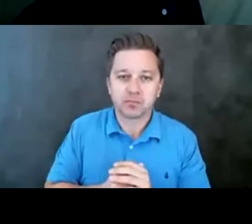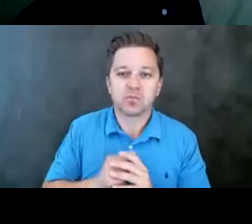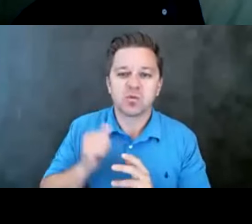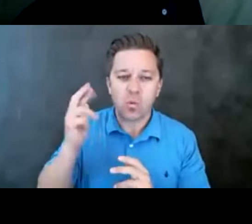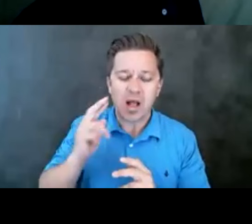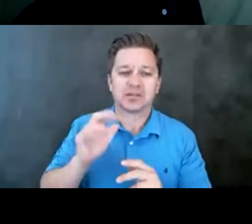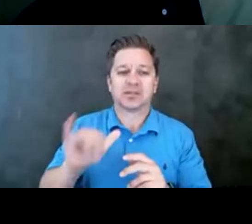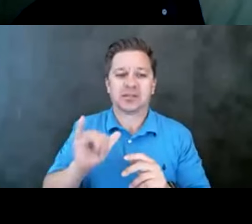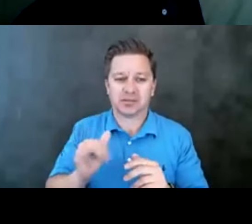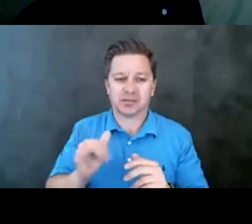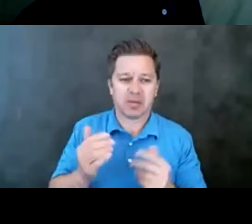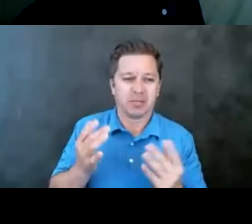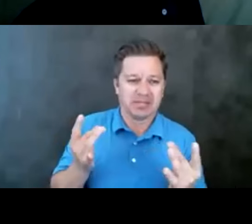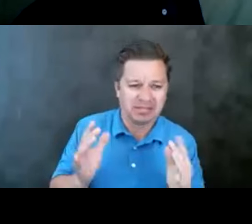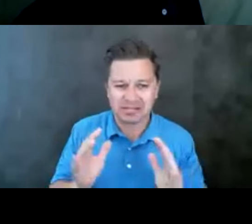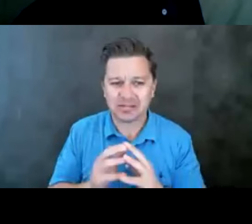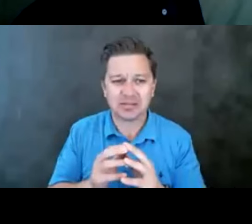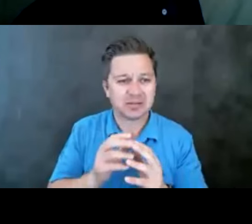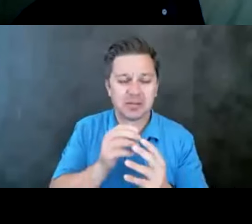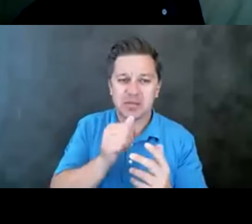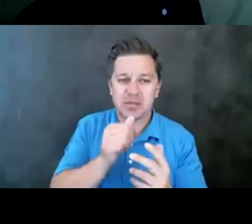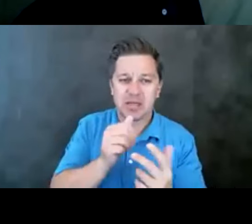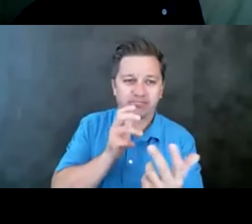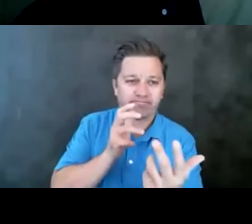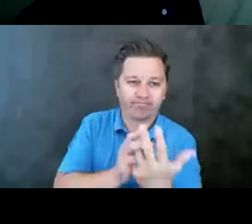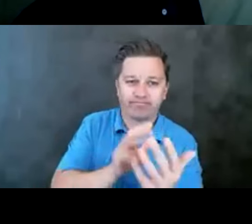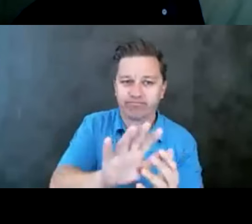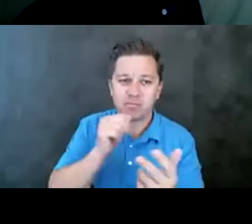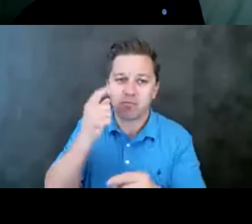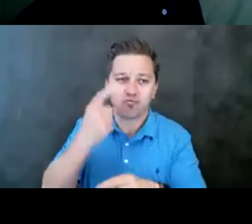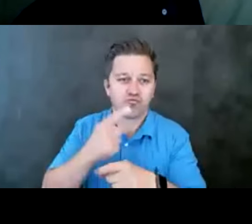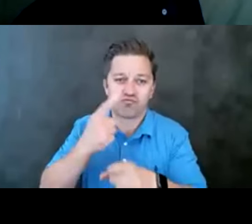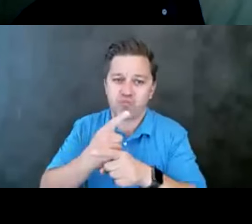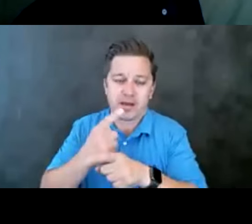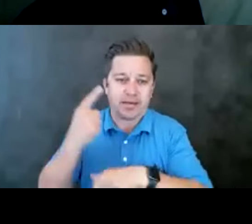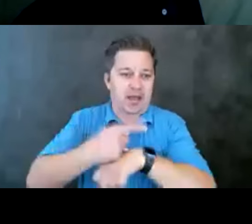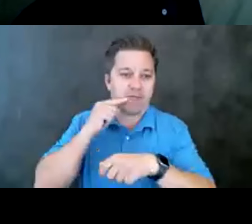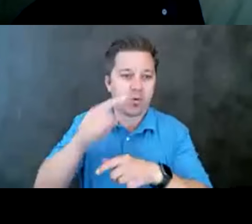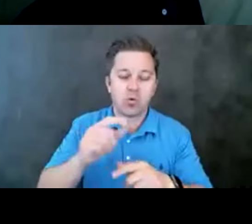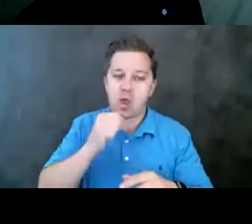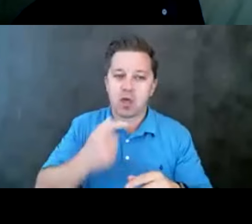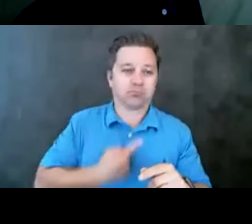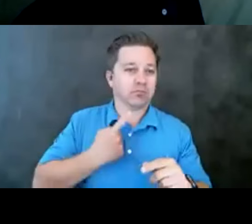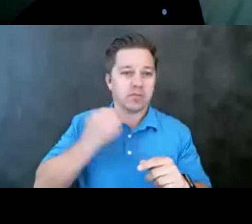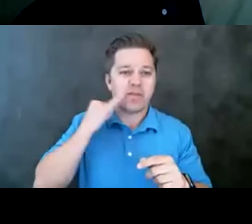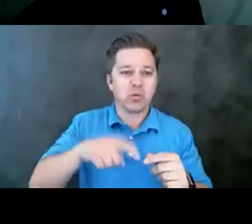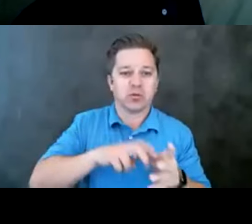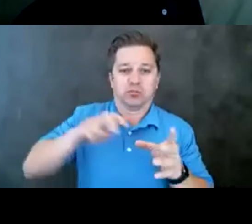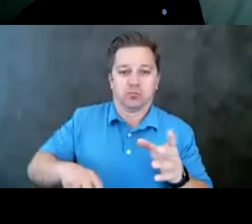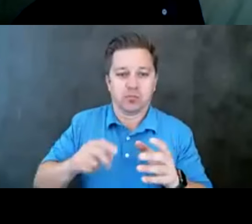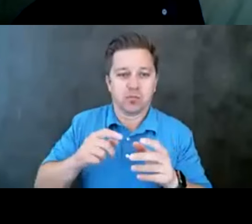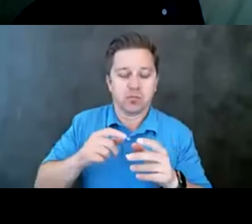oh, maybe this isn't for me. Maybe it's just not the right day for you. I will not take any disrespect if you need to step out for this part of the meeting.